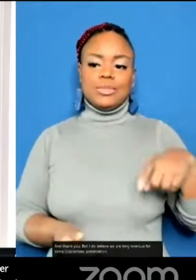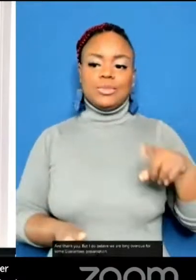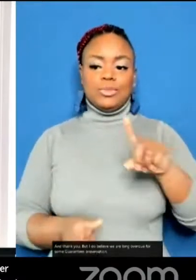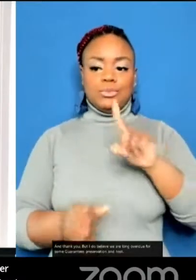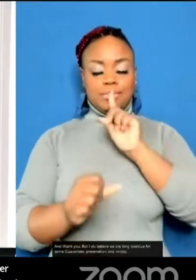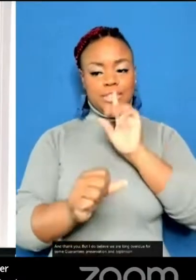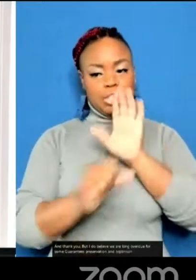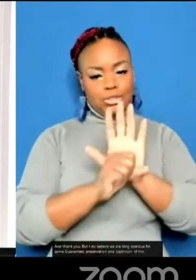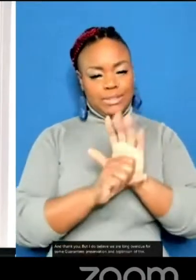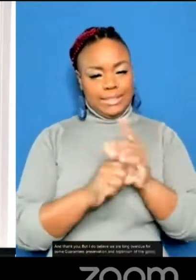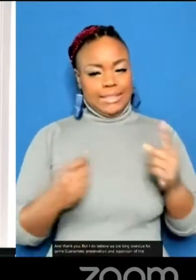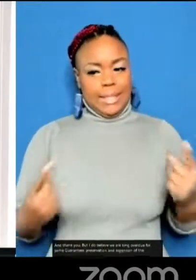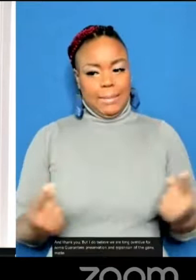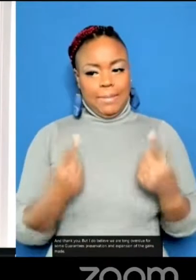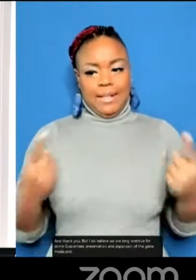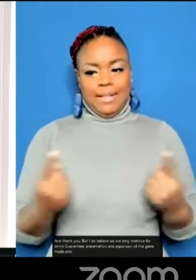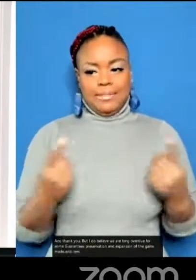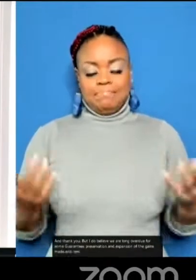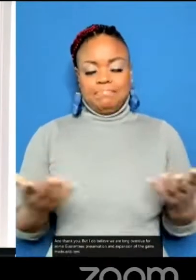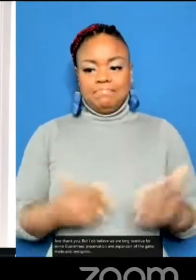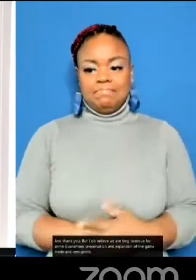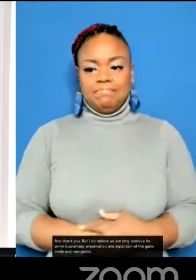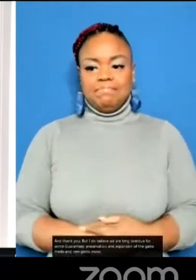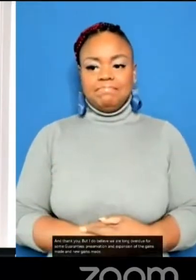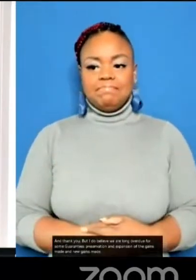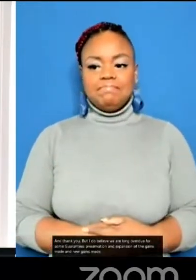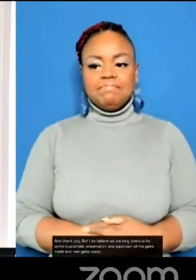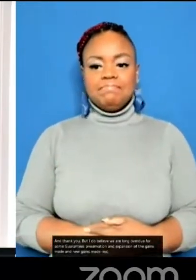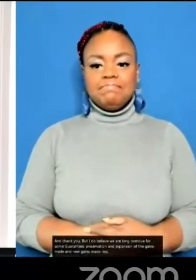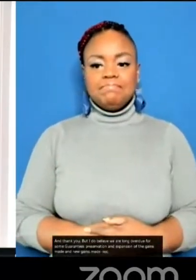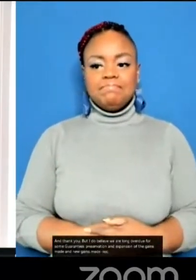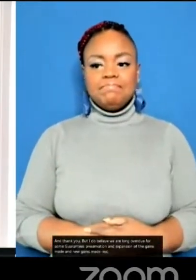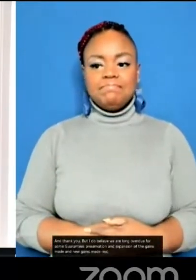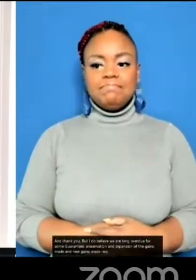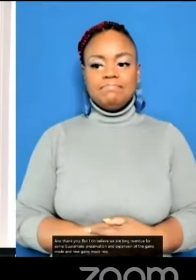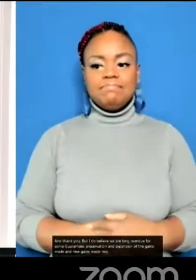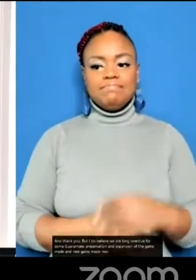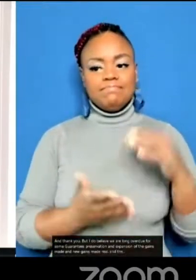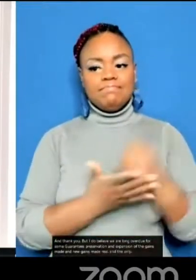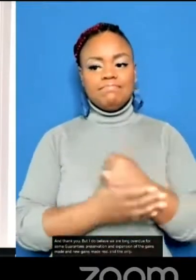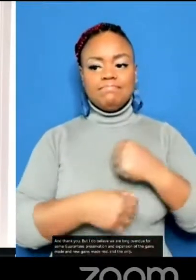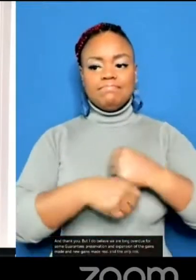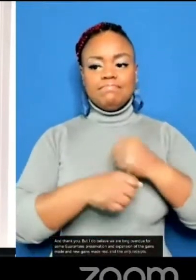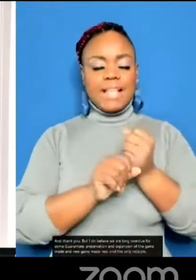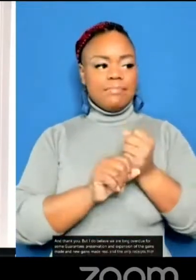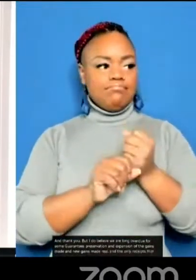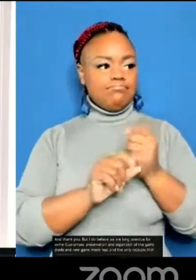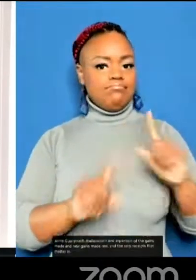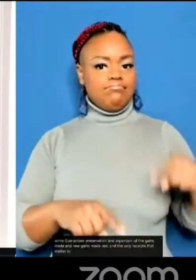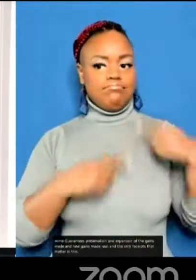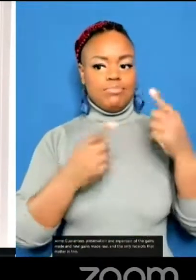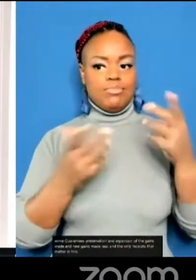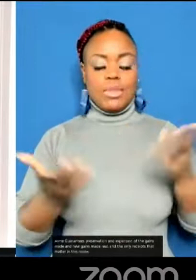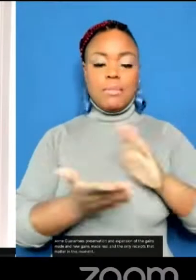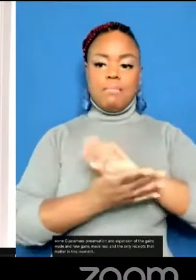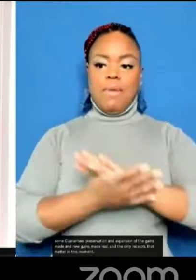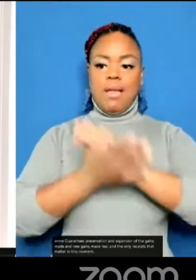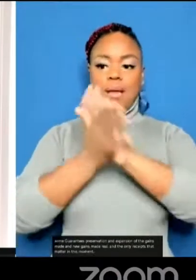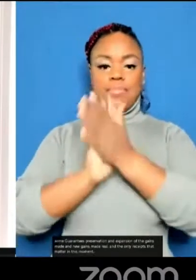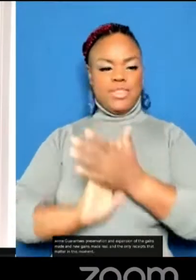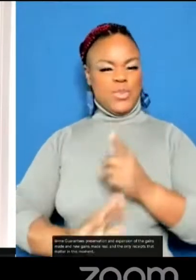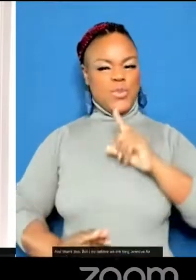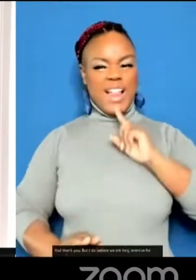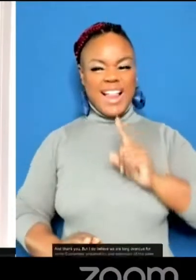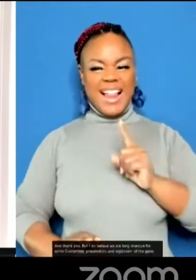expansion of the gains made and new gains made real. And the only receipts that matter in this moment are